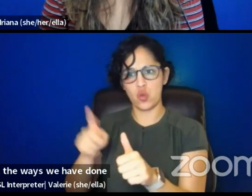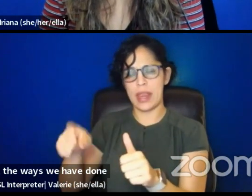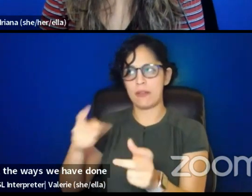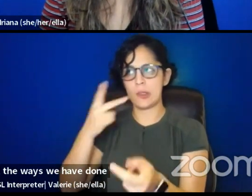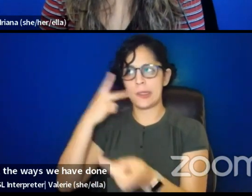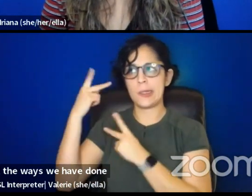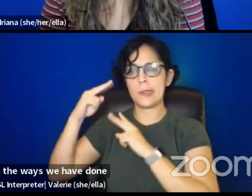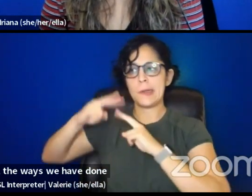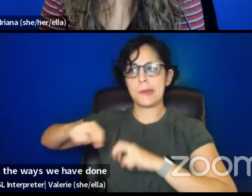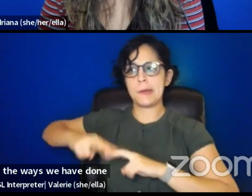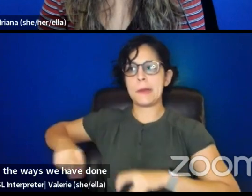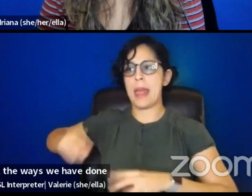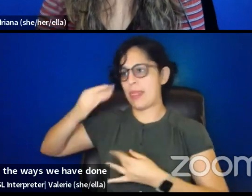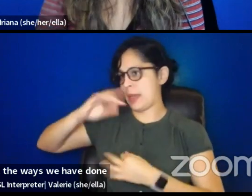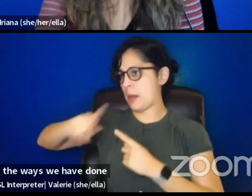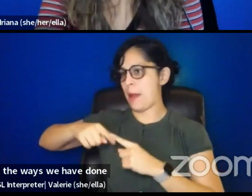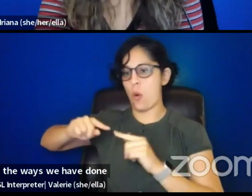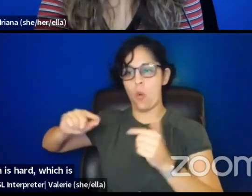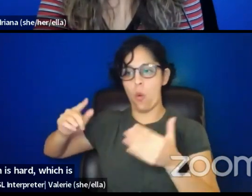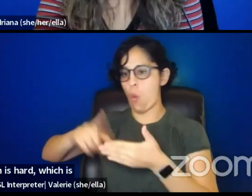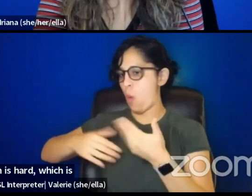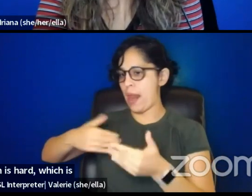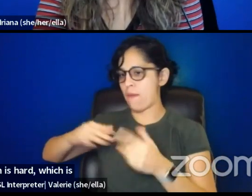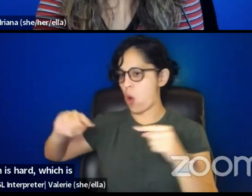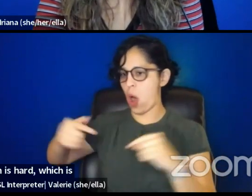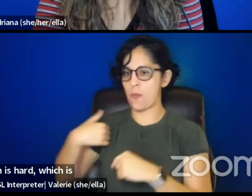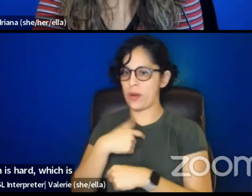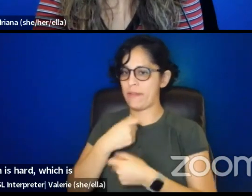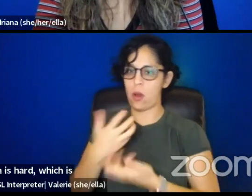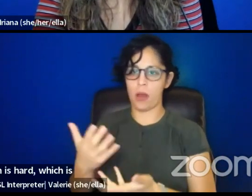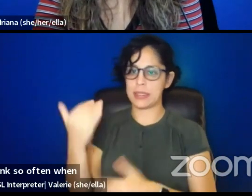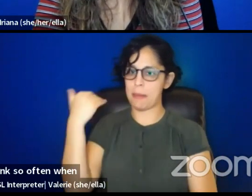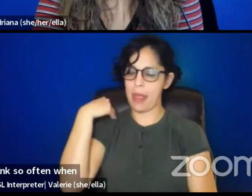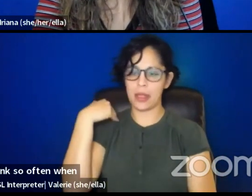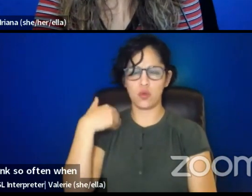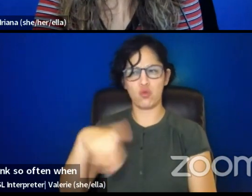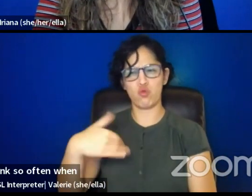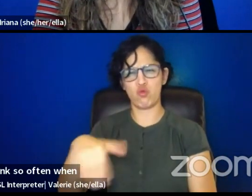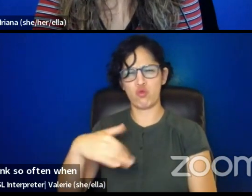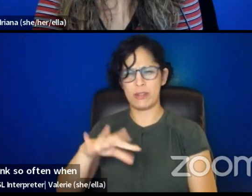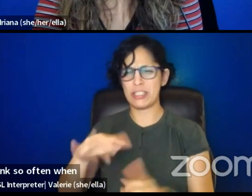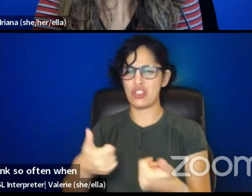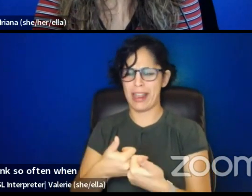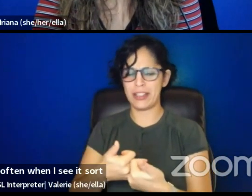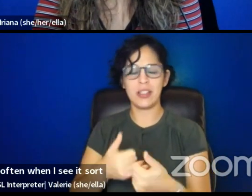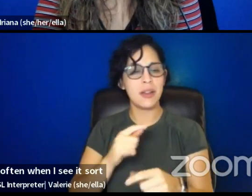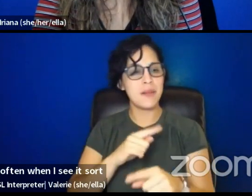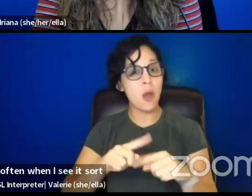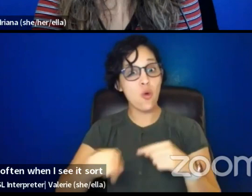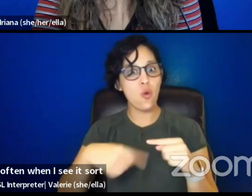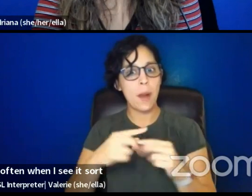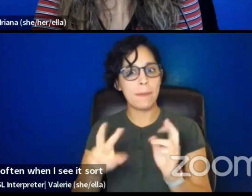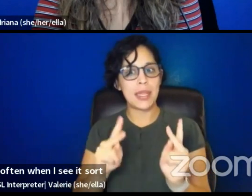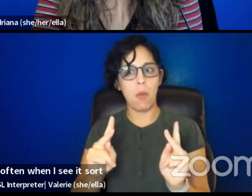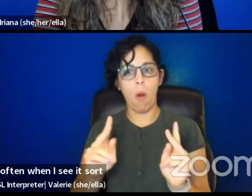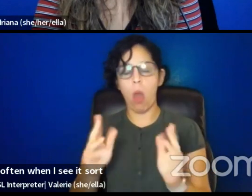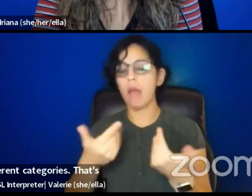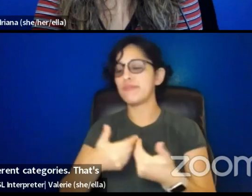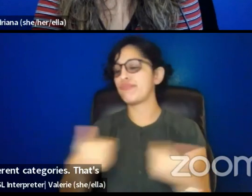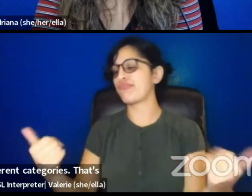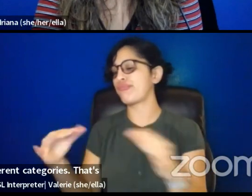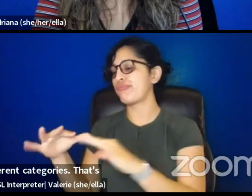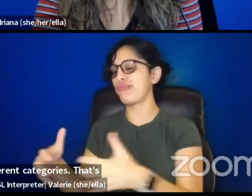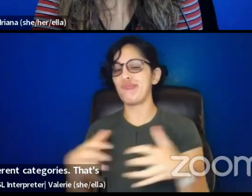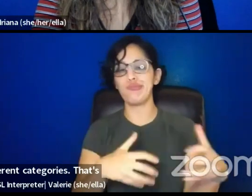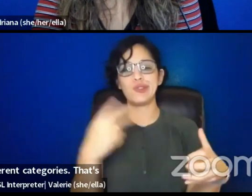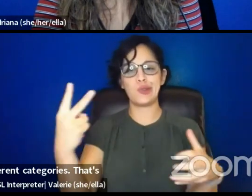which is incredibly hard. But I think so often when I see it sort of sussed out into two different categories, that's what the game is. Like I'm, and that's a